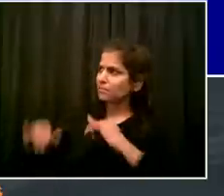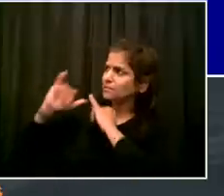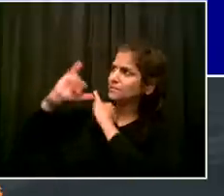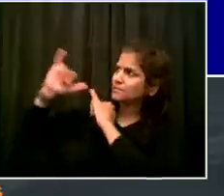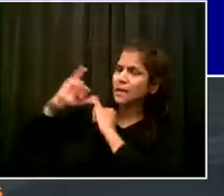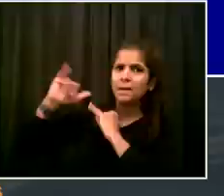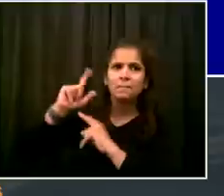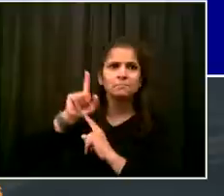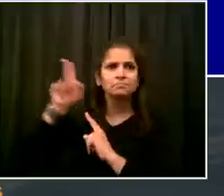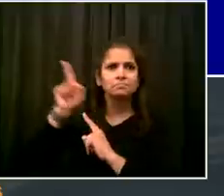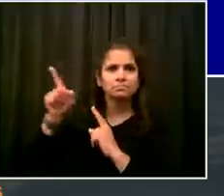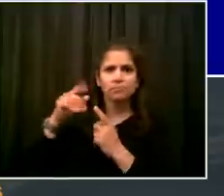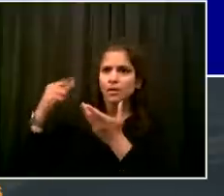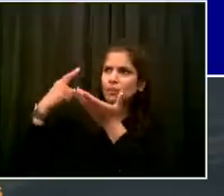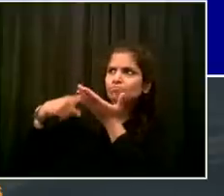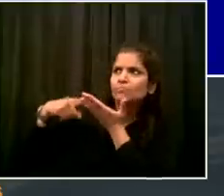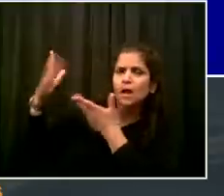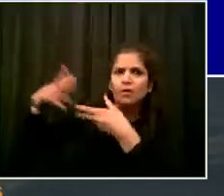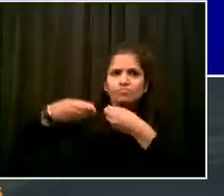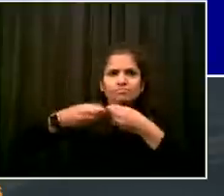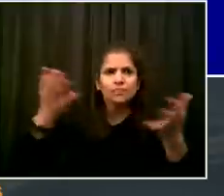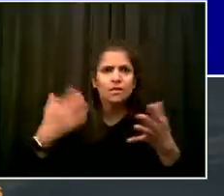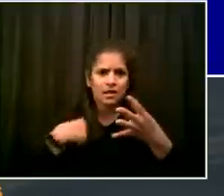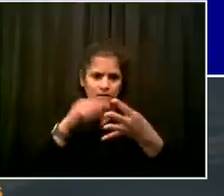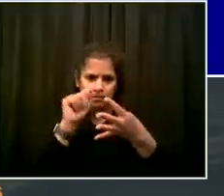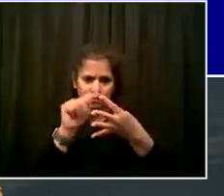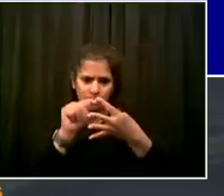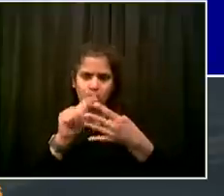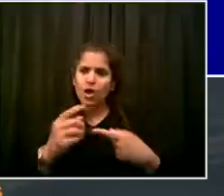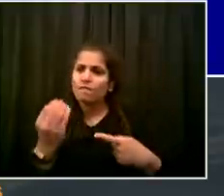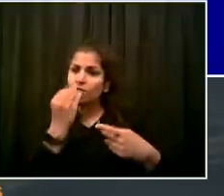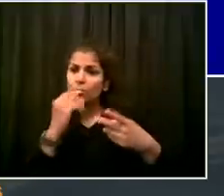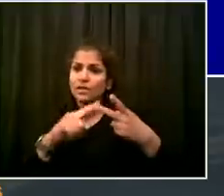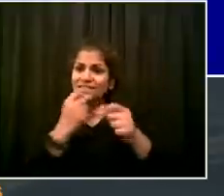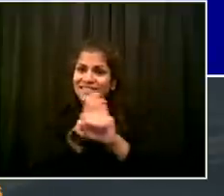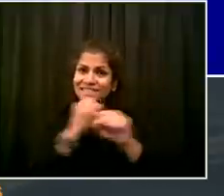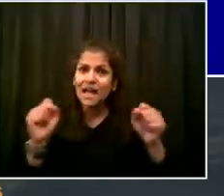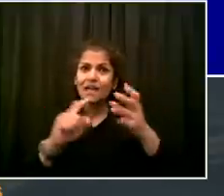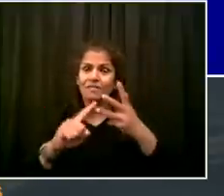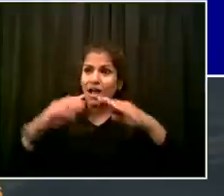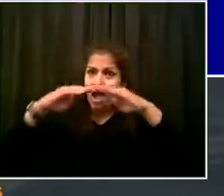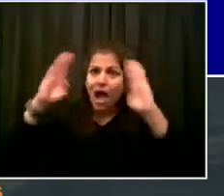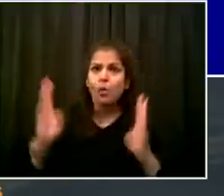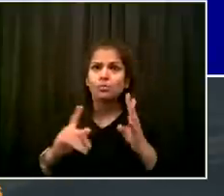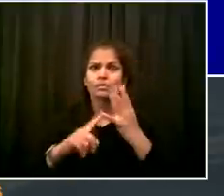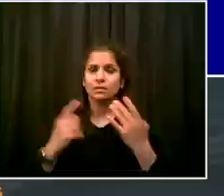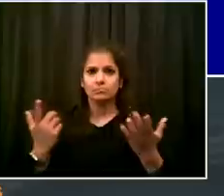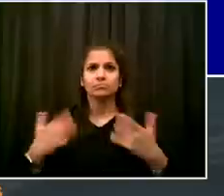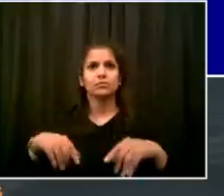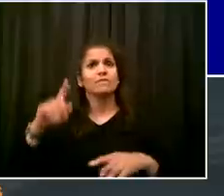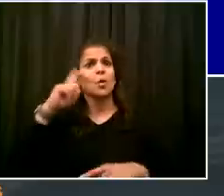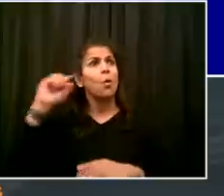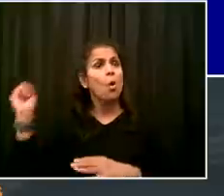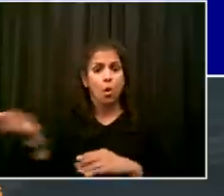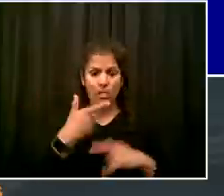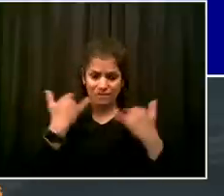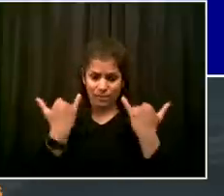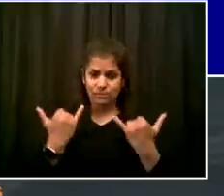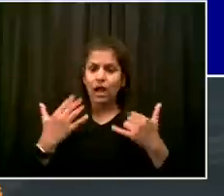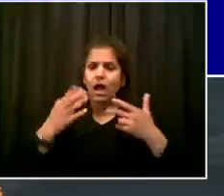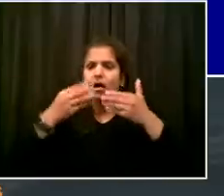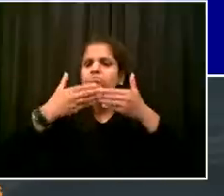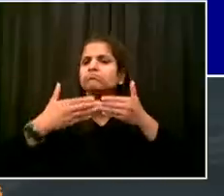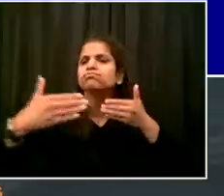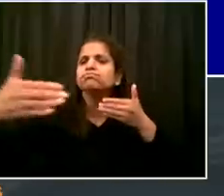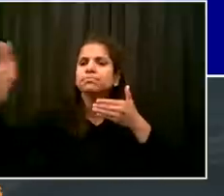to think about next week and the week after and the month after and the month after that to keep people safe, to keep them healthy, to make sure there's food,